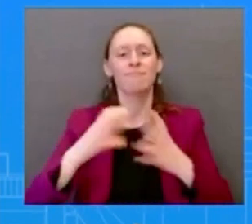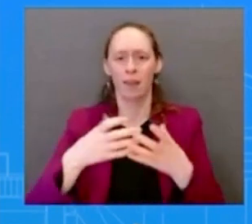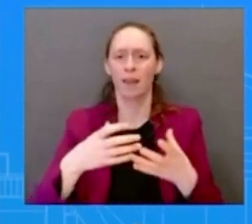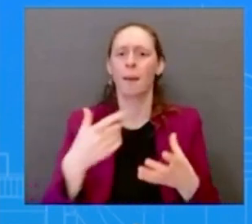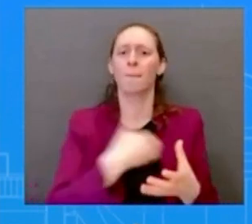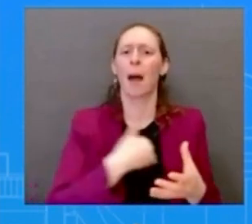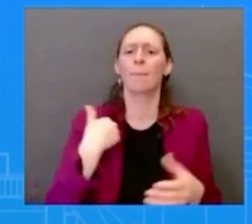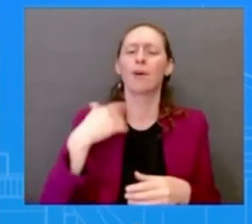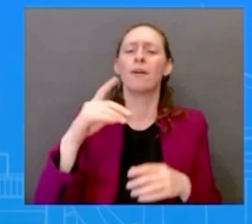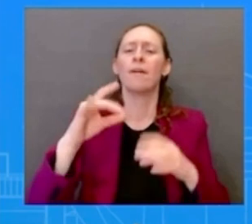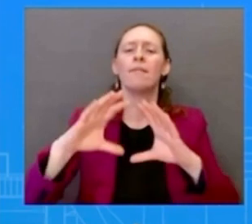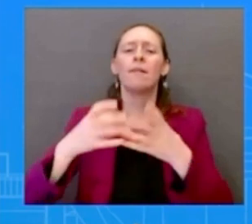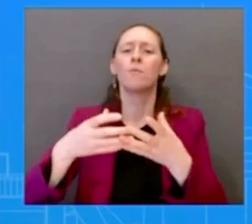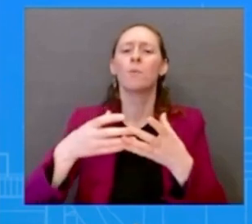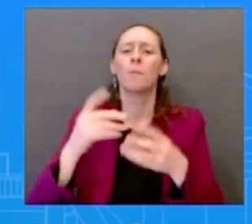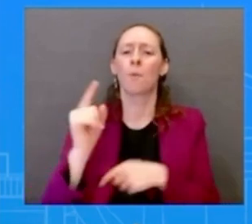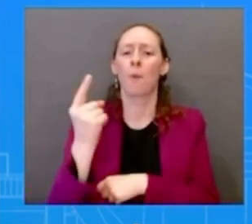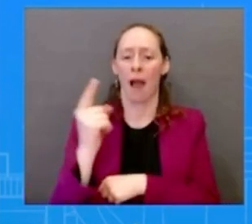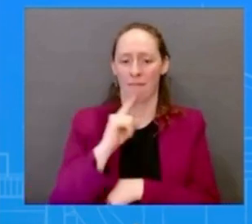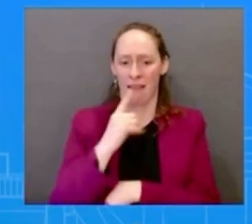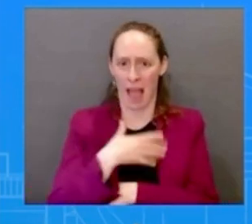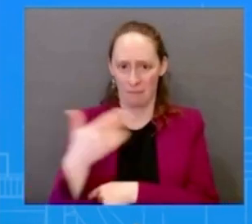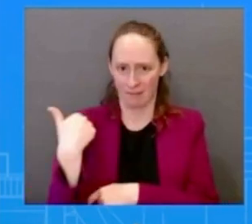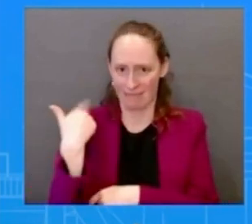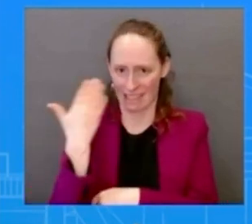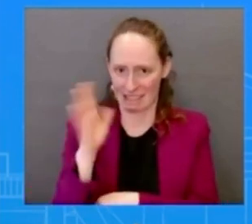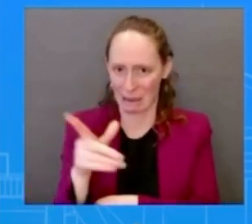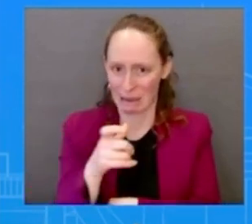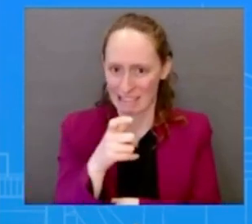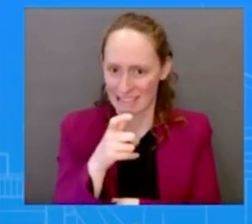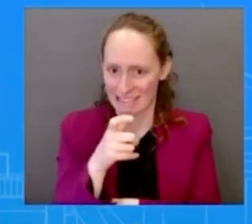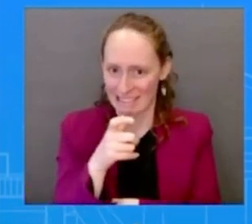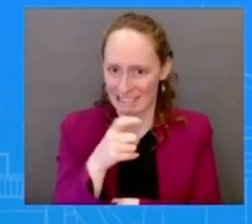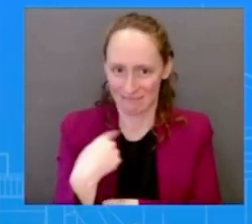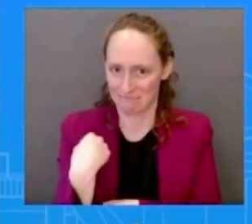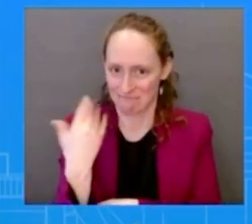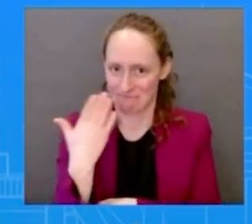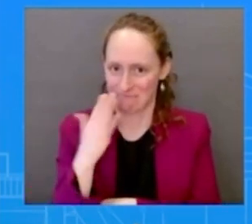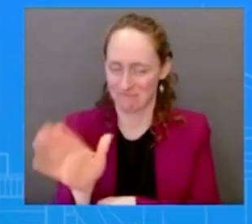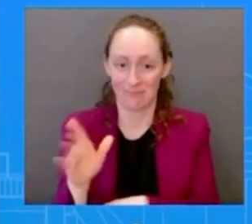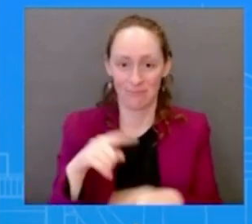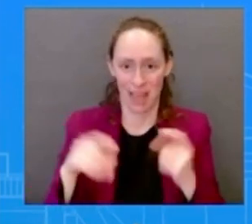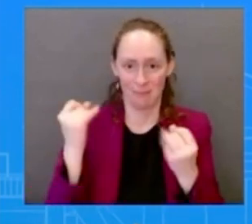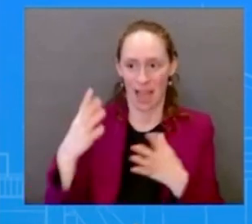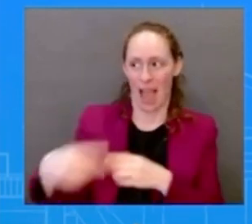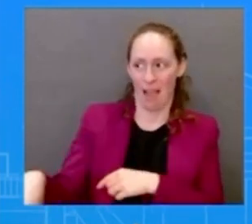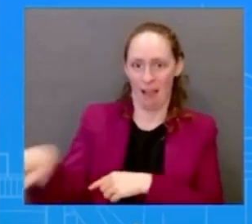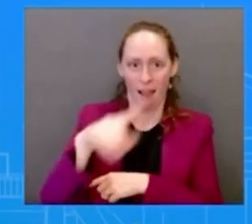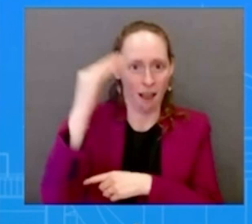but okay